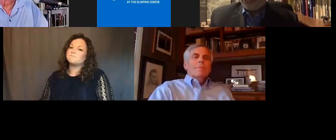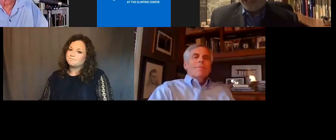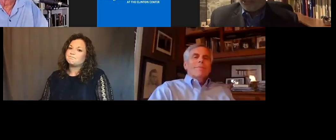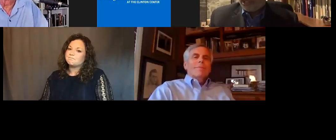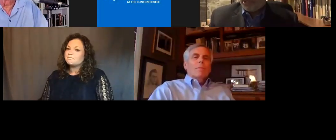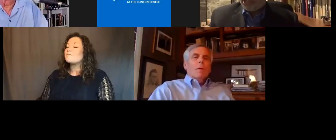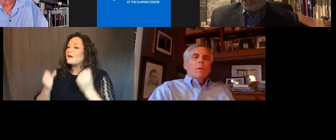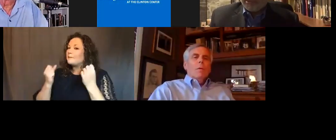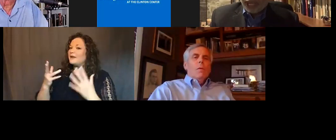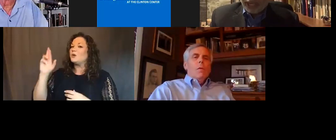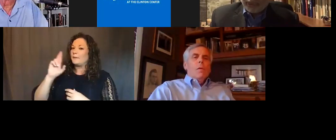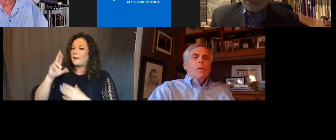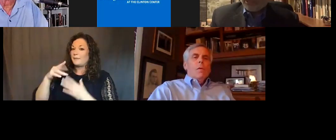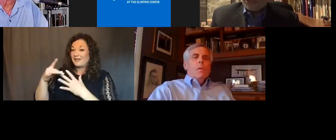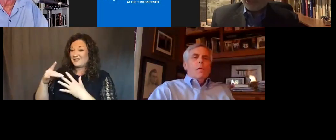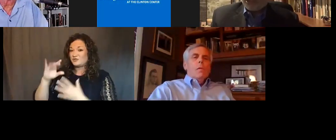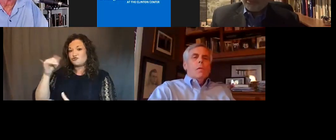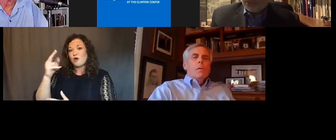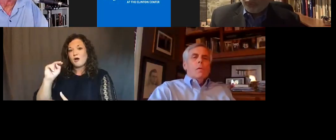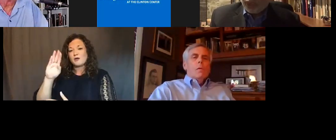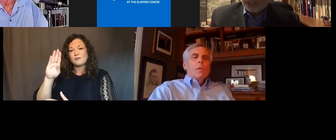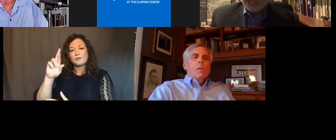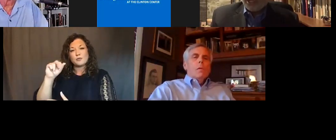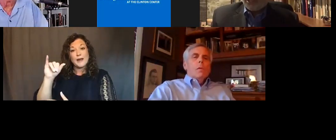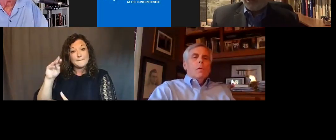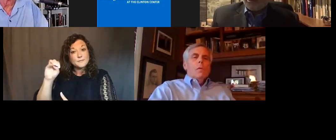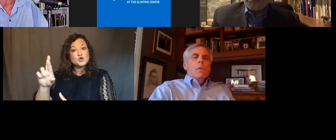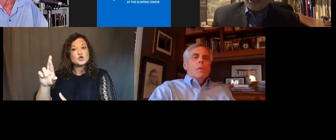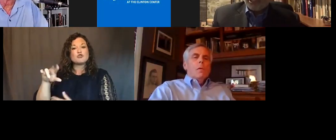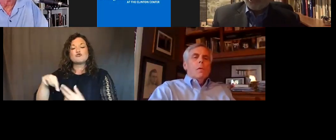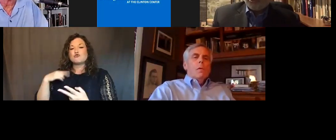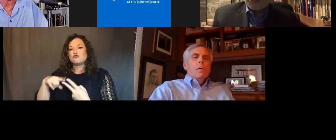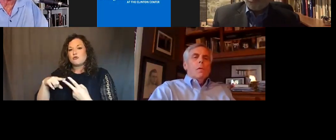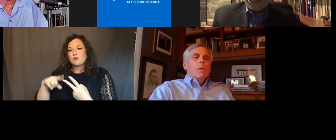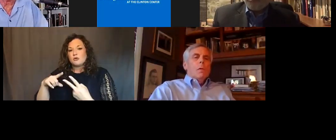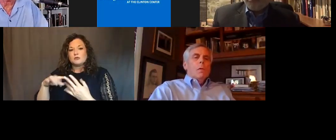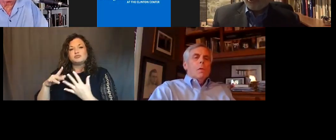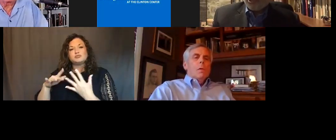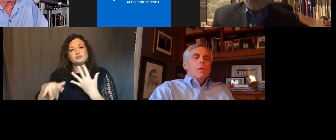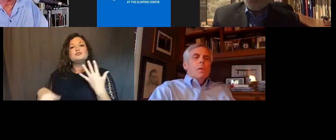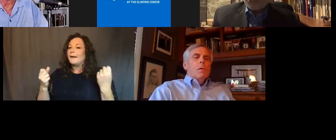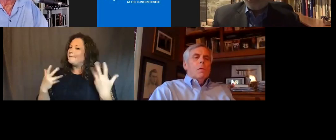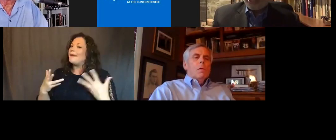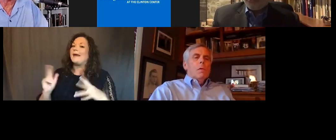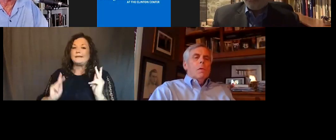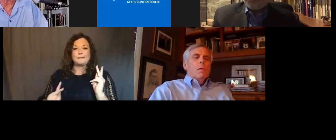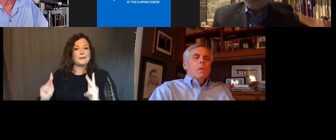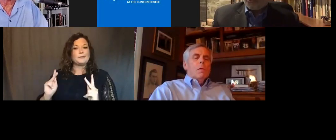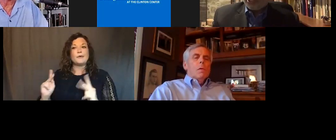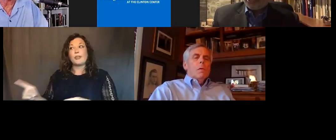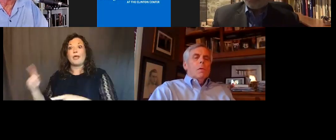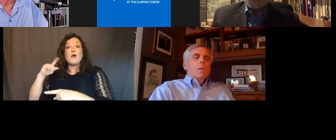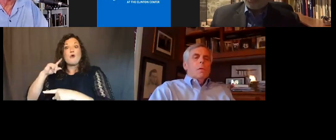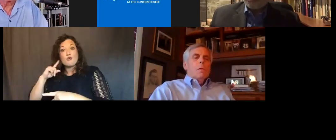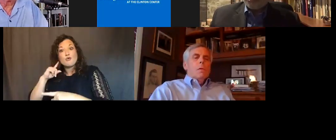Republican leadership. John Boehmer was important. So, so many people, once they heard the